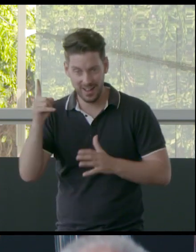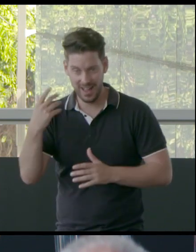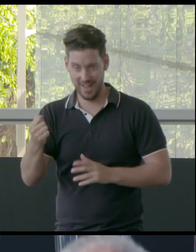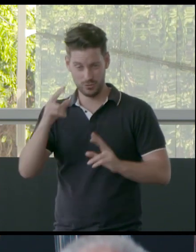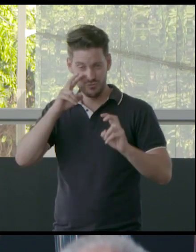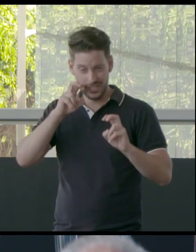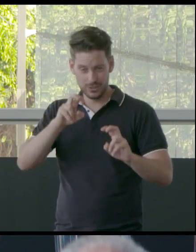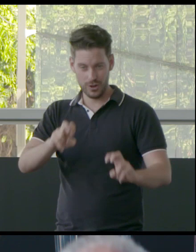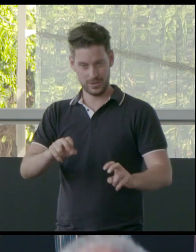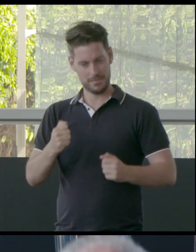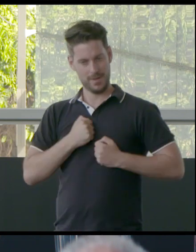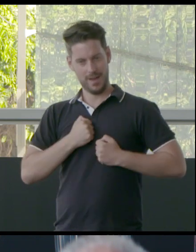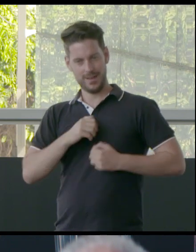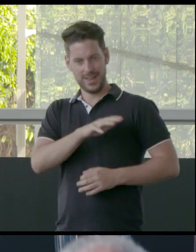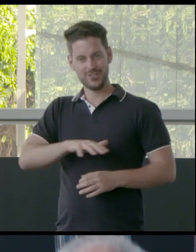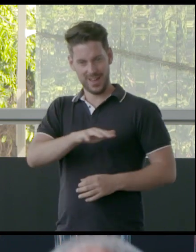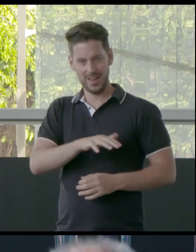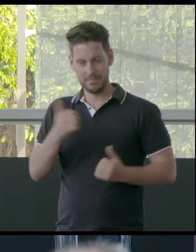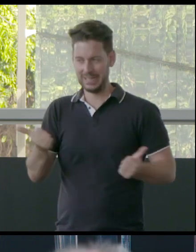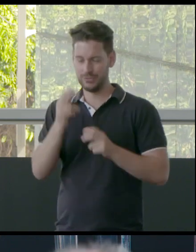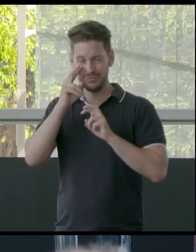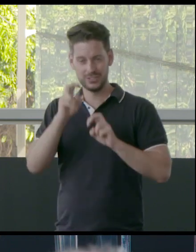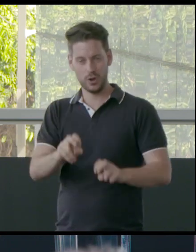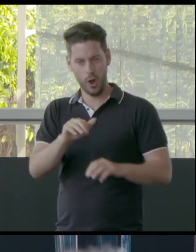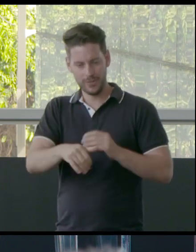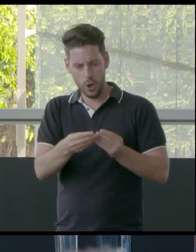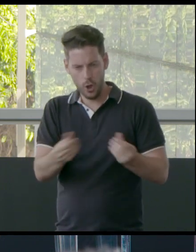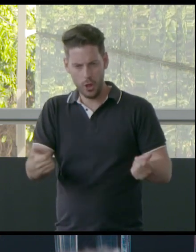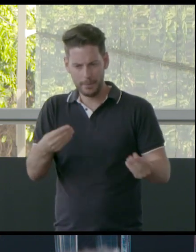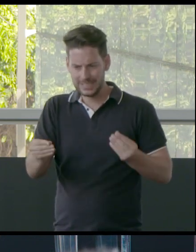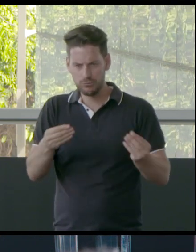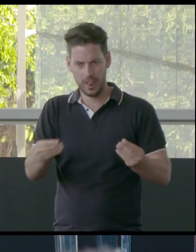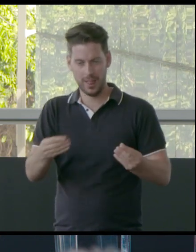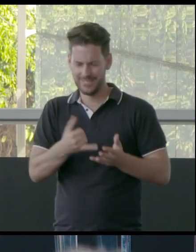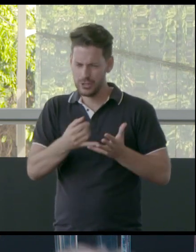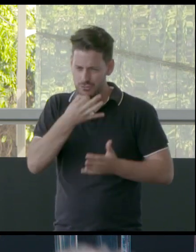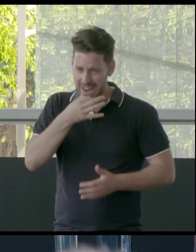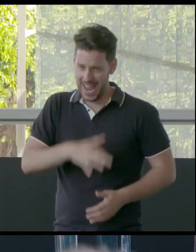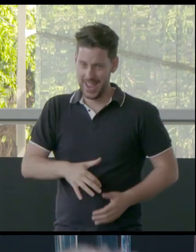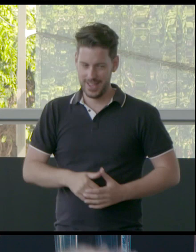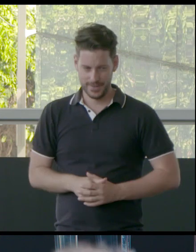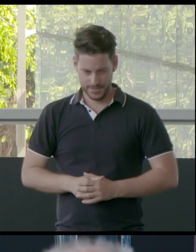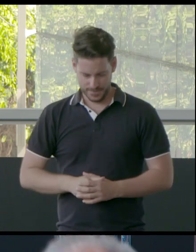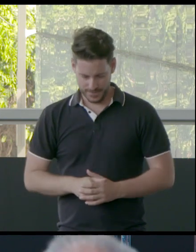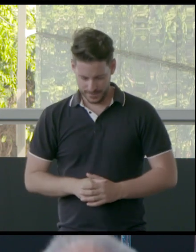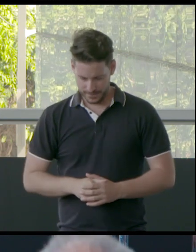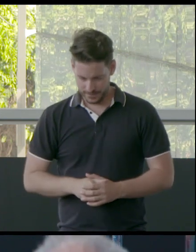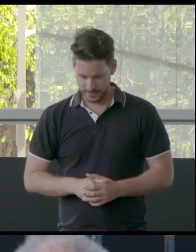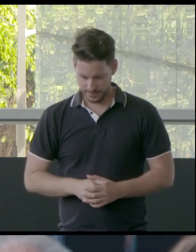research in the area that I come from and the earth materials that are there. And they're very, very rare. Yeah.